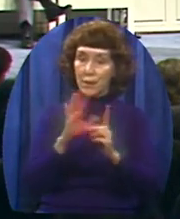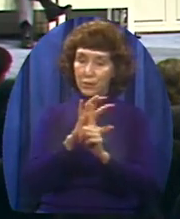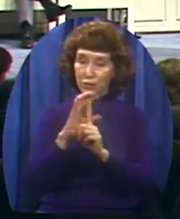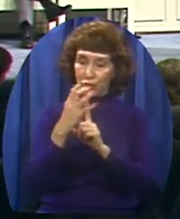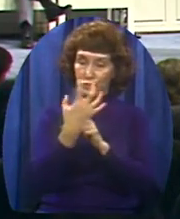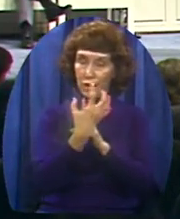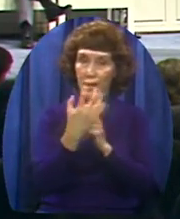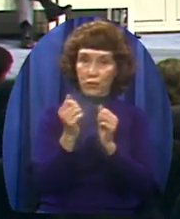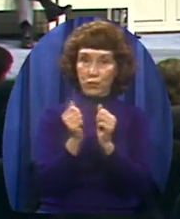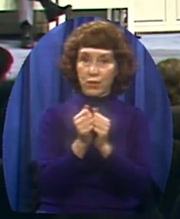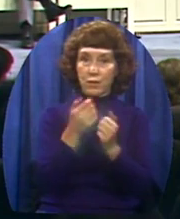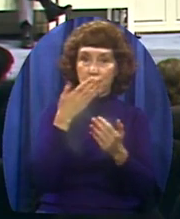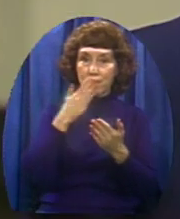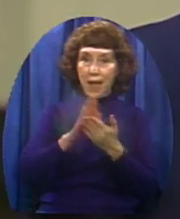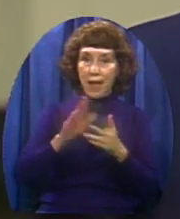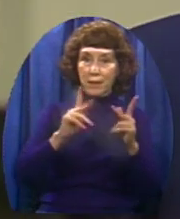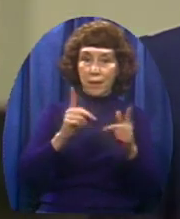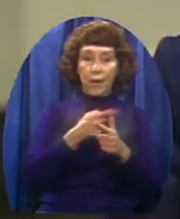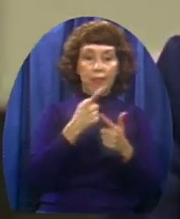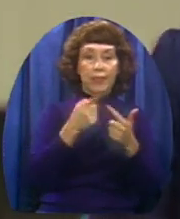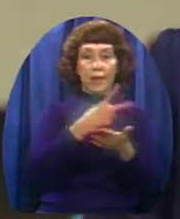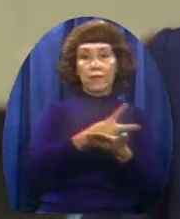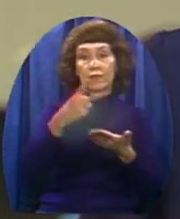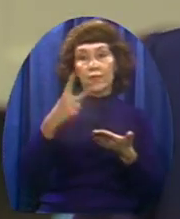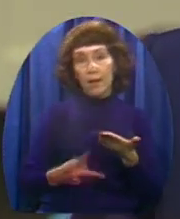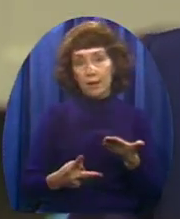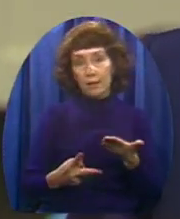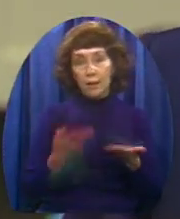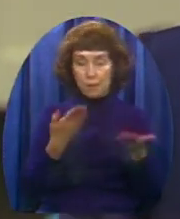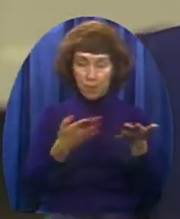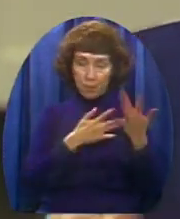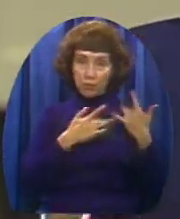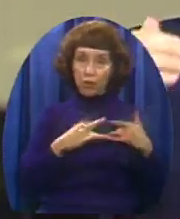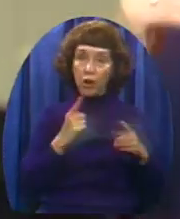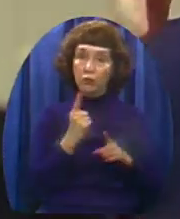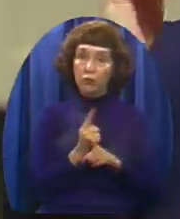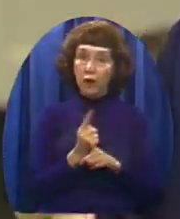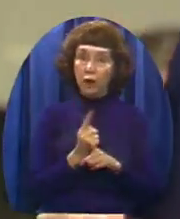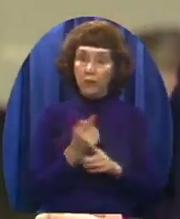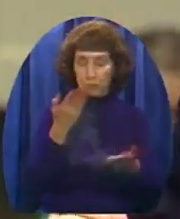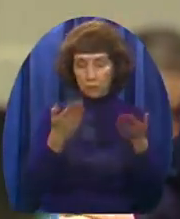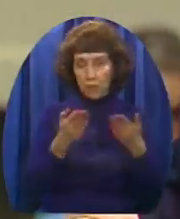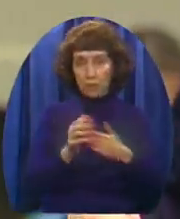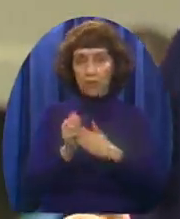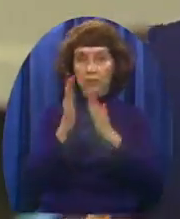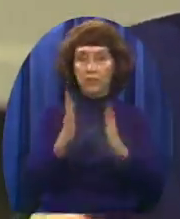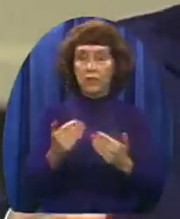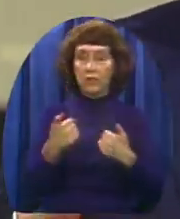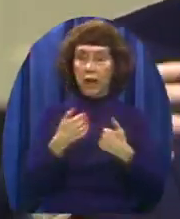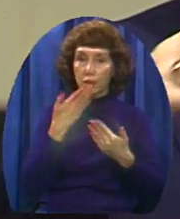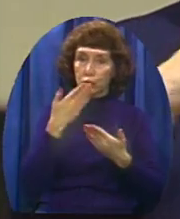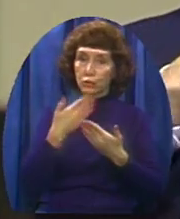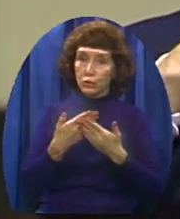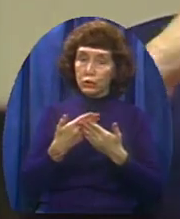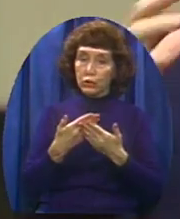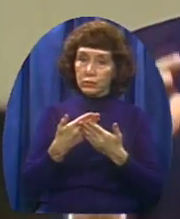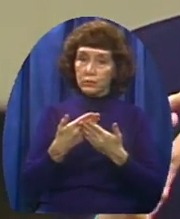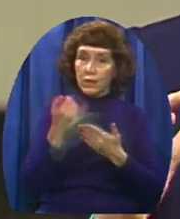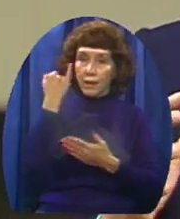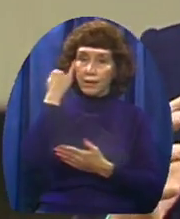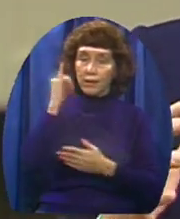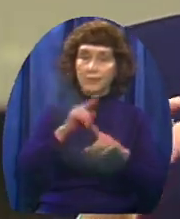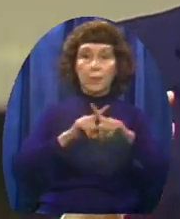And fail Not because his heart wasn't right Not because the leader had bad motives But those